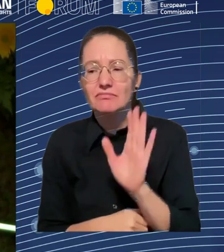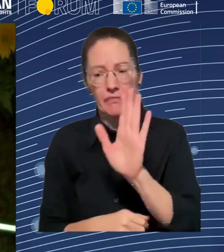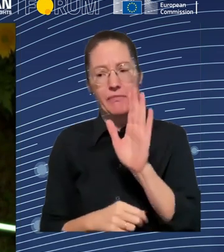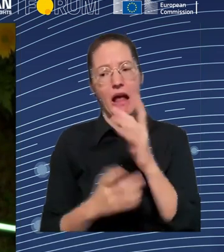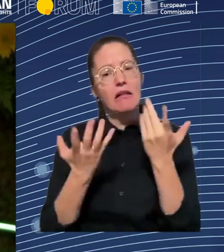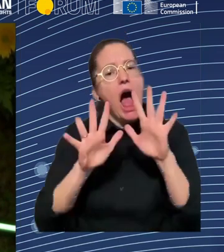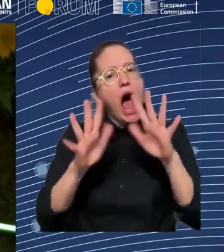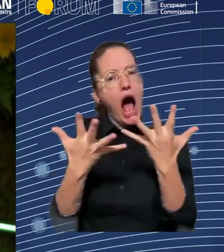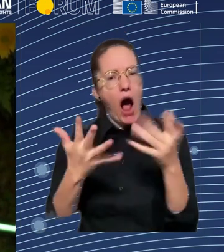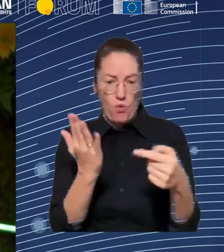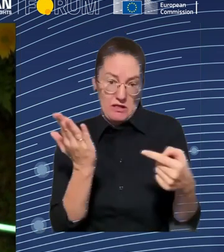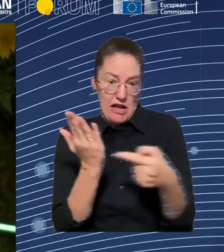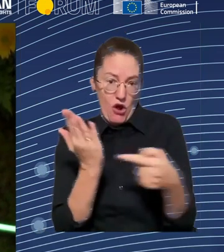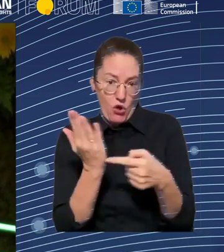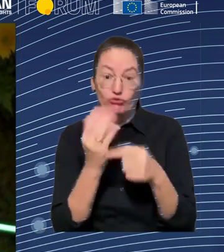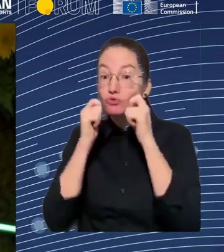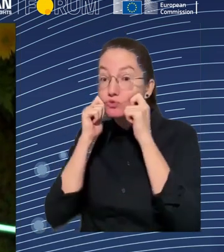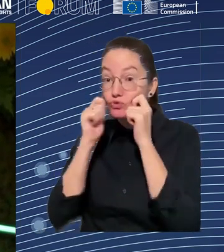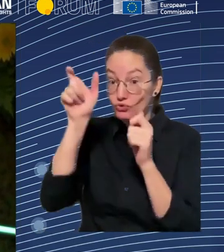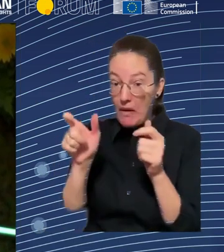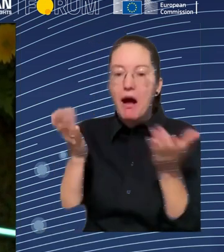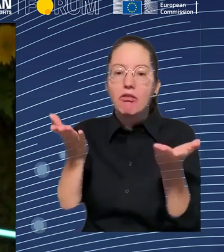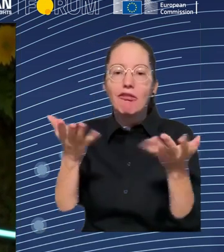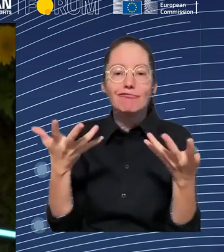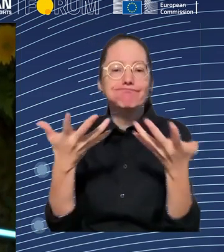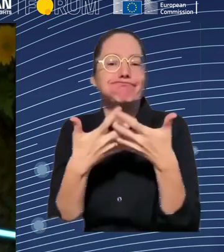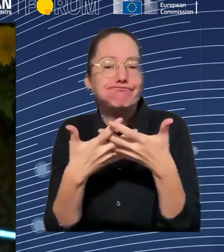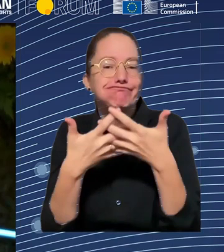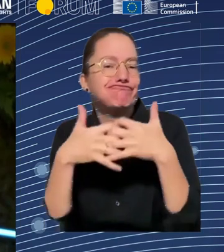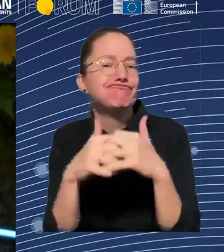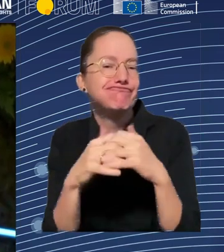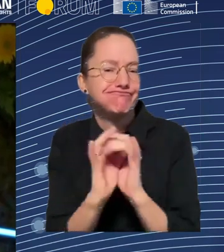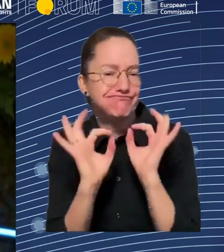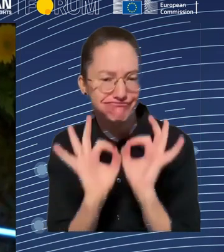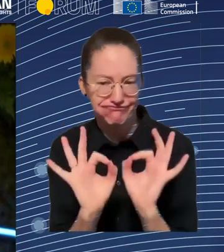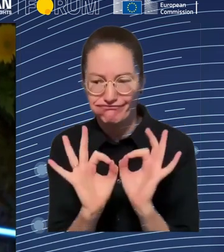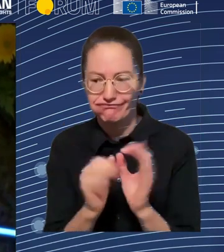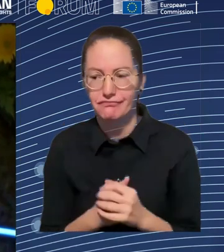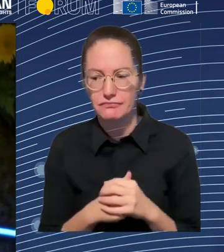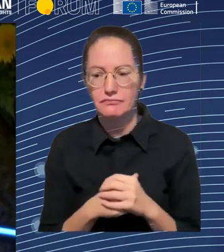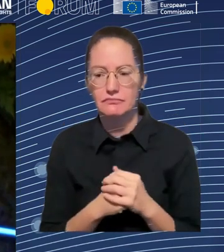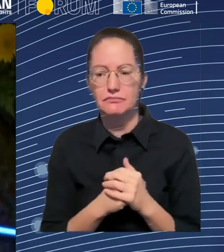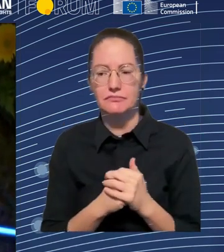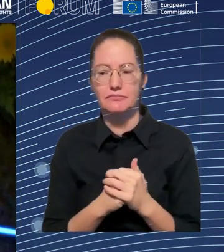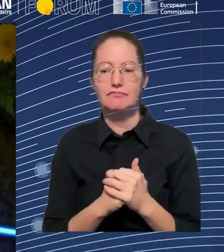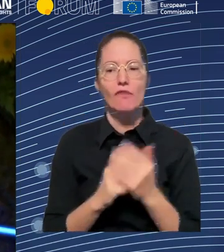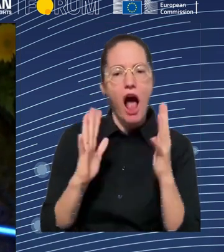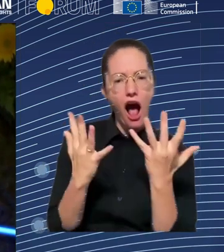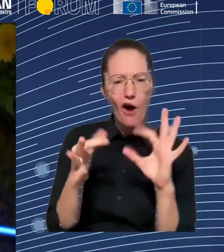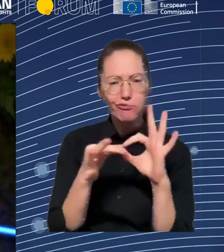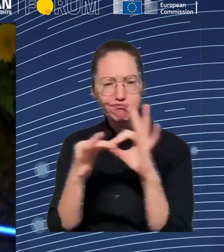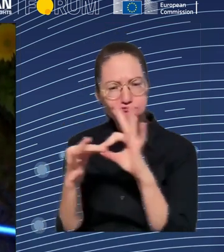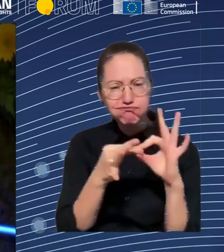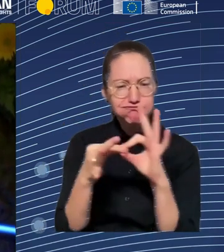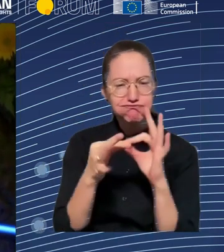in the workplace. So, clearly, the fear is that AI might allow some sort of exploitation of